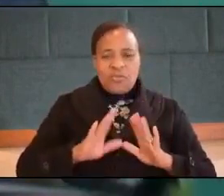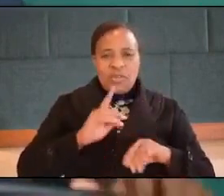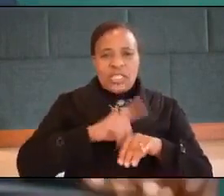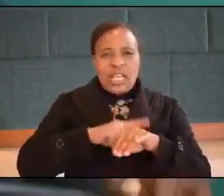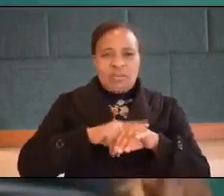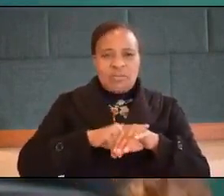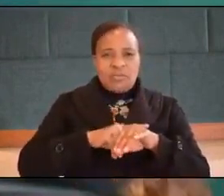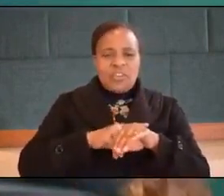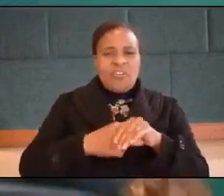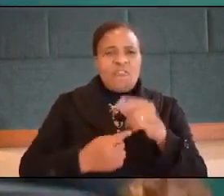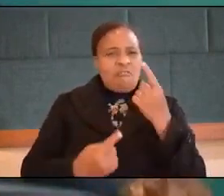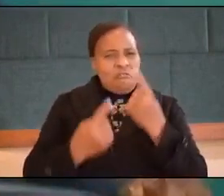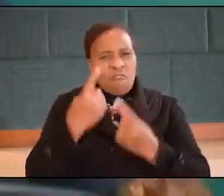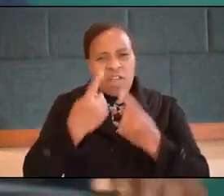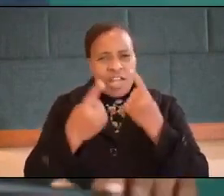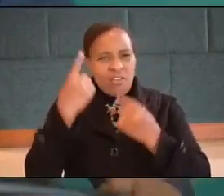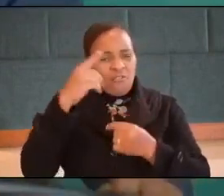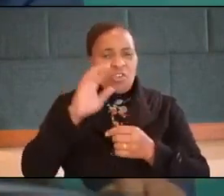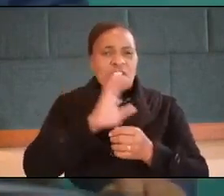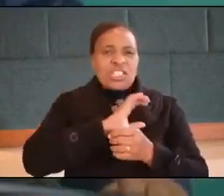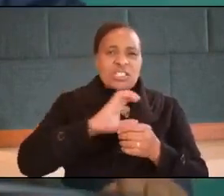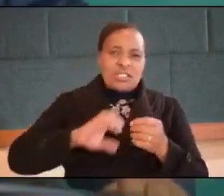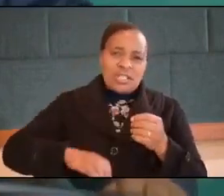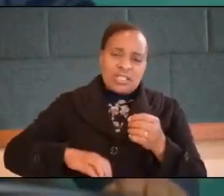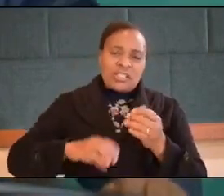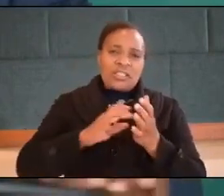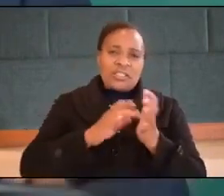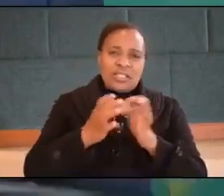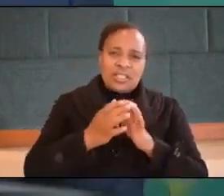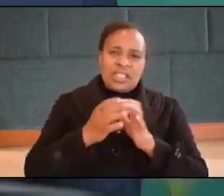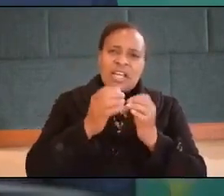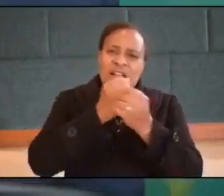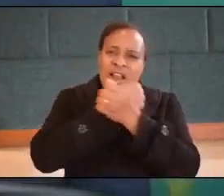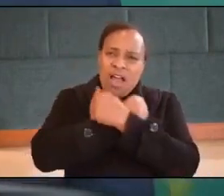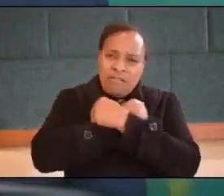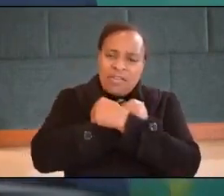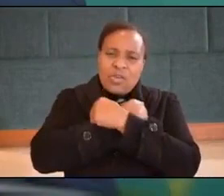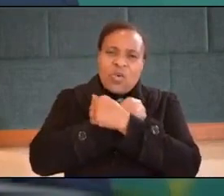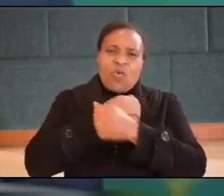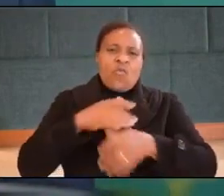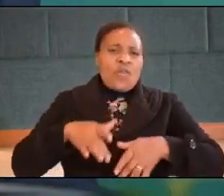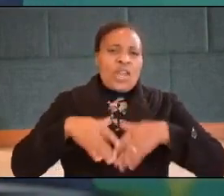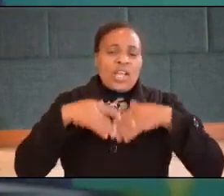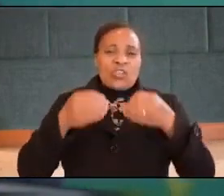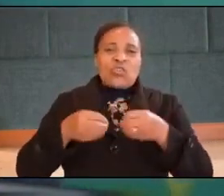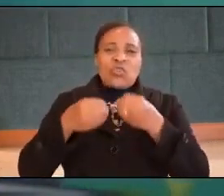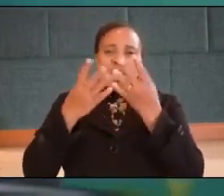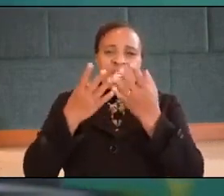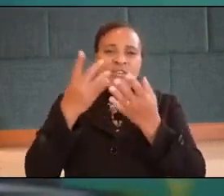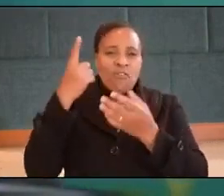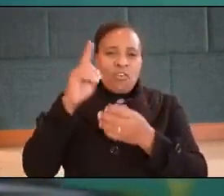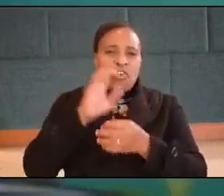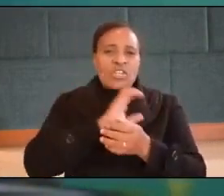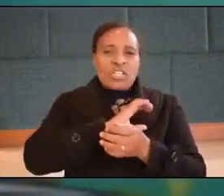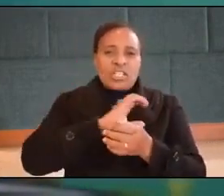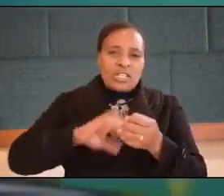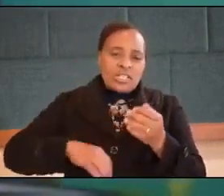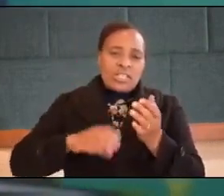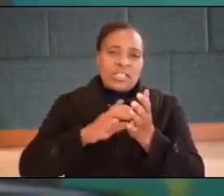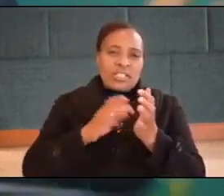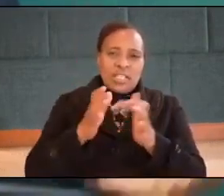on fire for jesus loving jesus willing to give for the sake of jesus christ